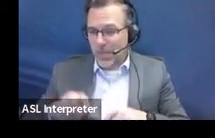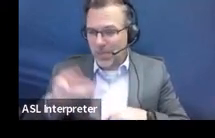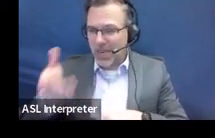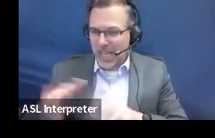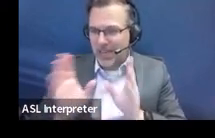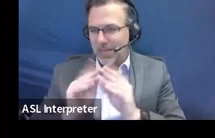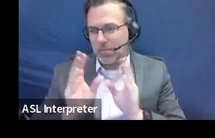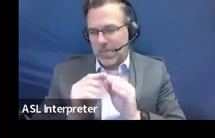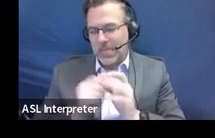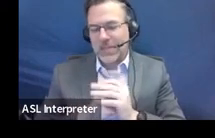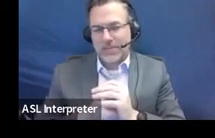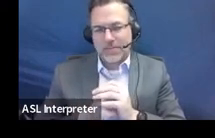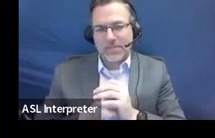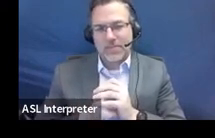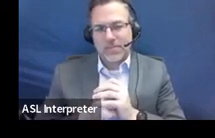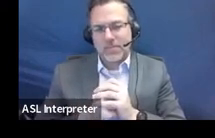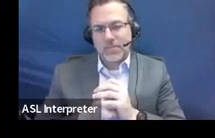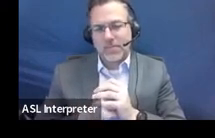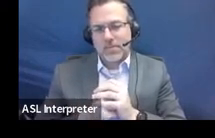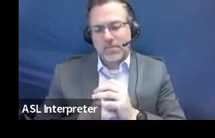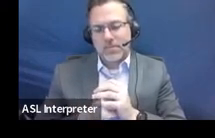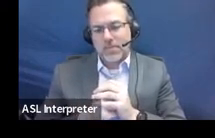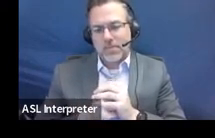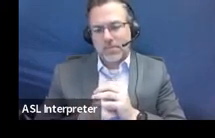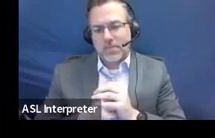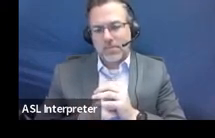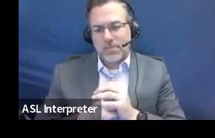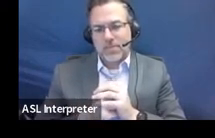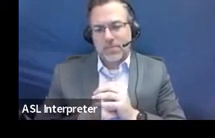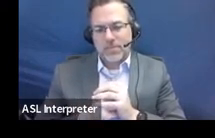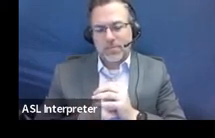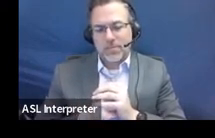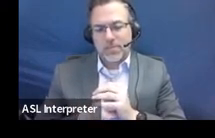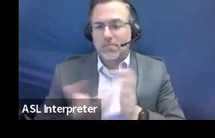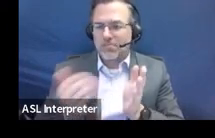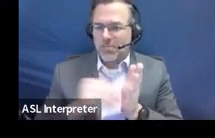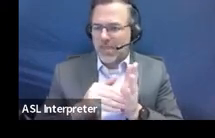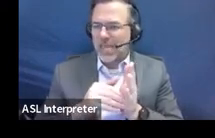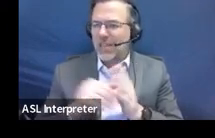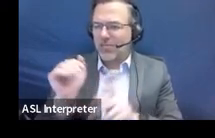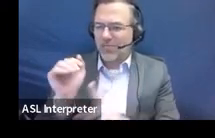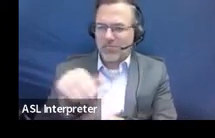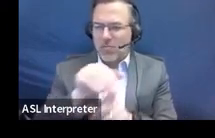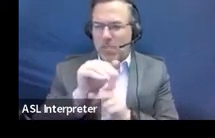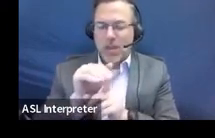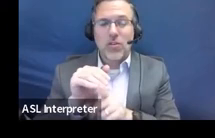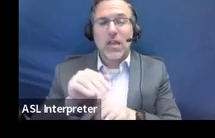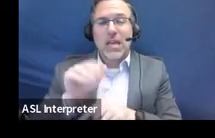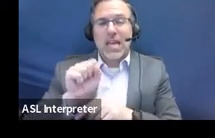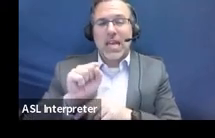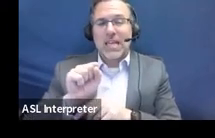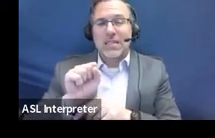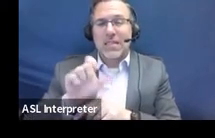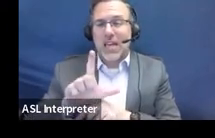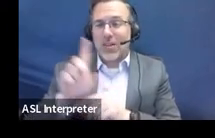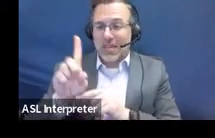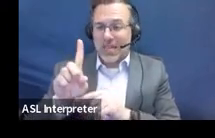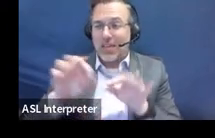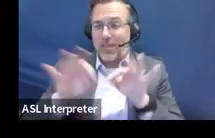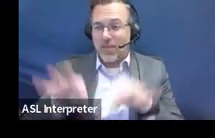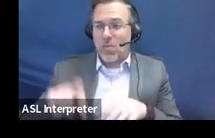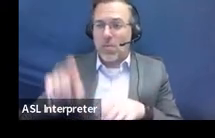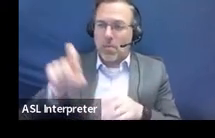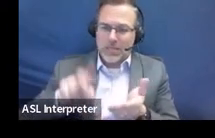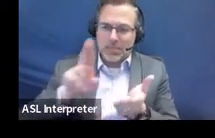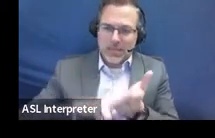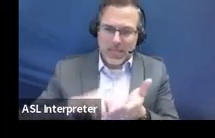conversational form was, was held. Um, and then again, just a reminder that that SLB form must be signed by all